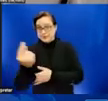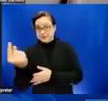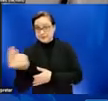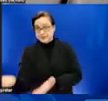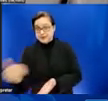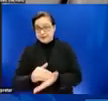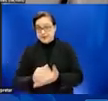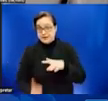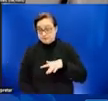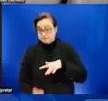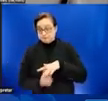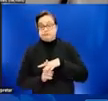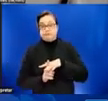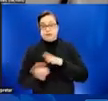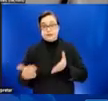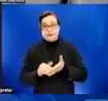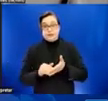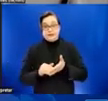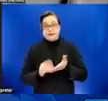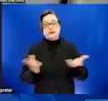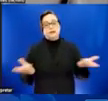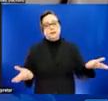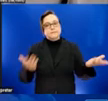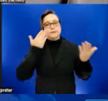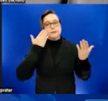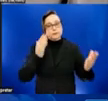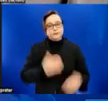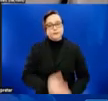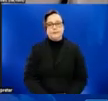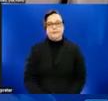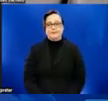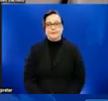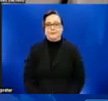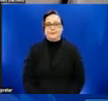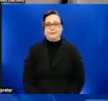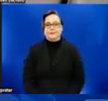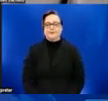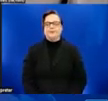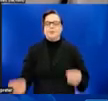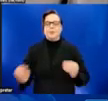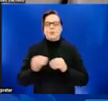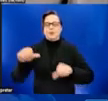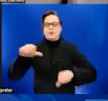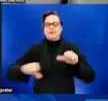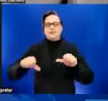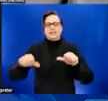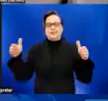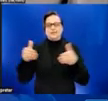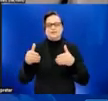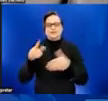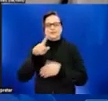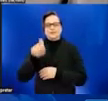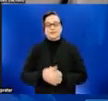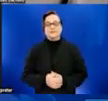Thank you very much. Here's another more scientific question. It says, is